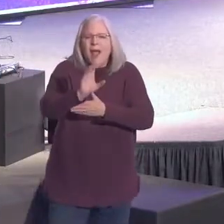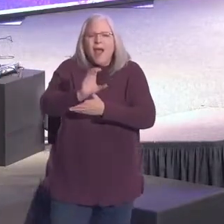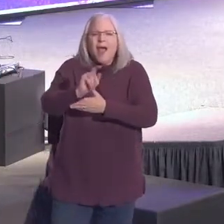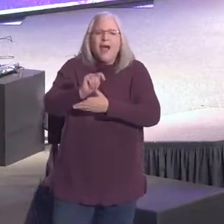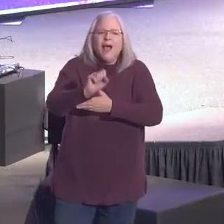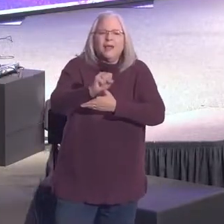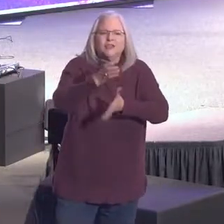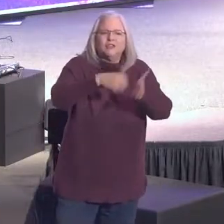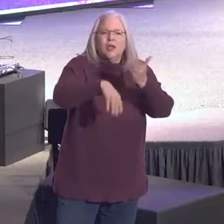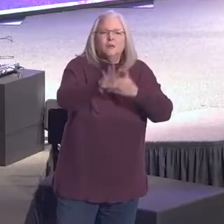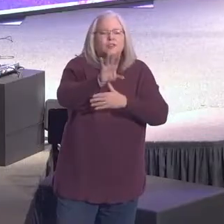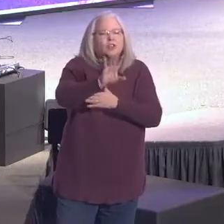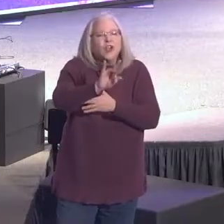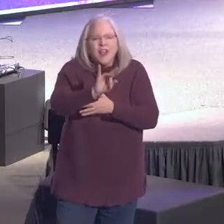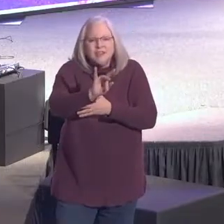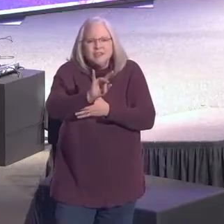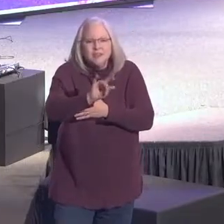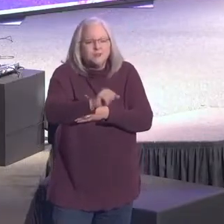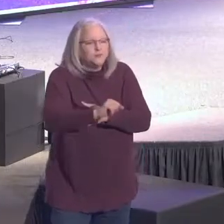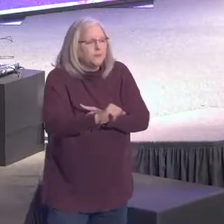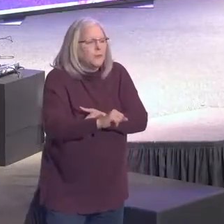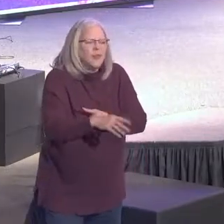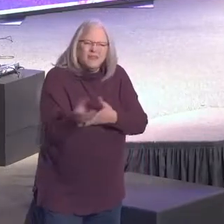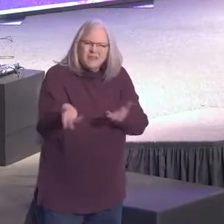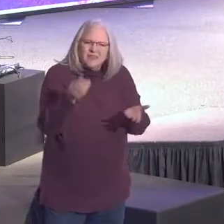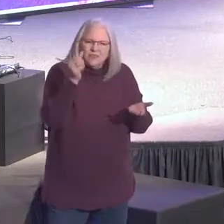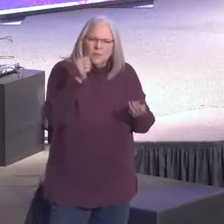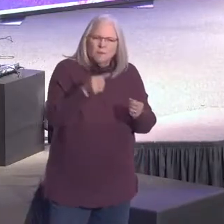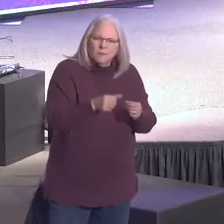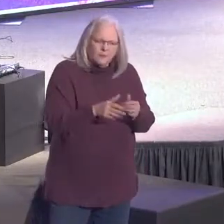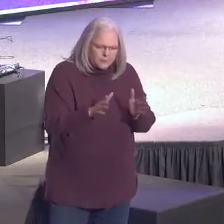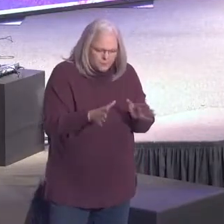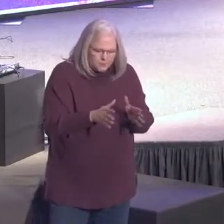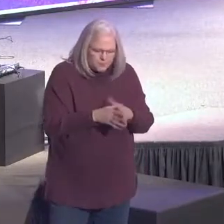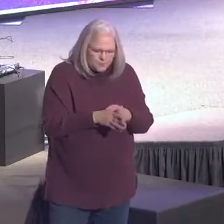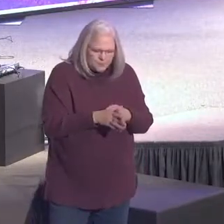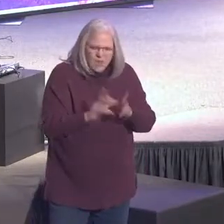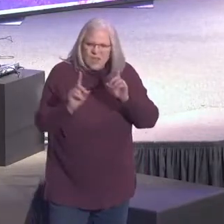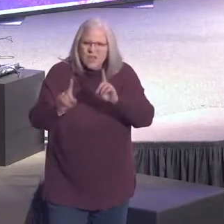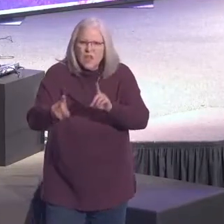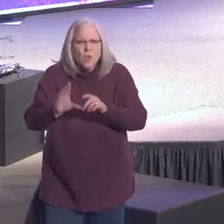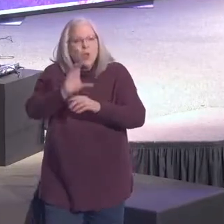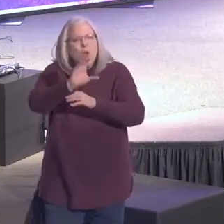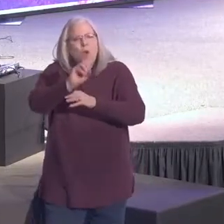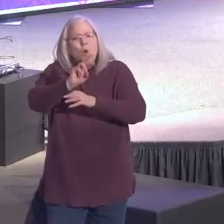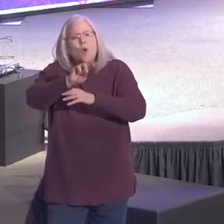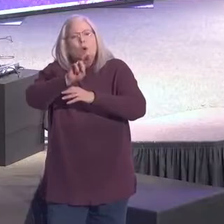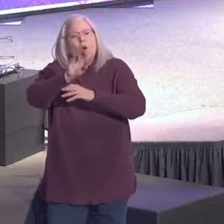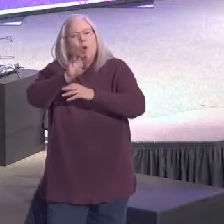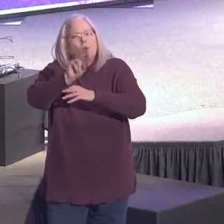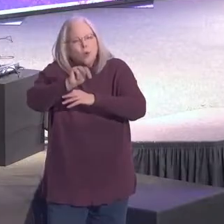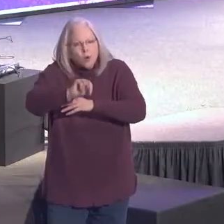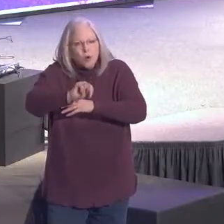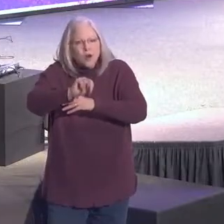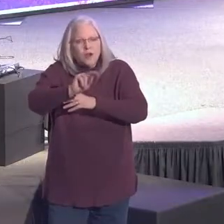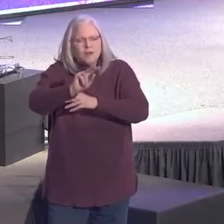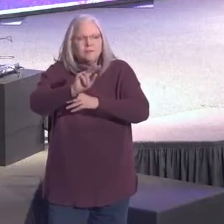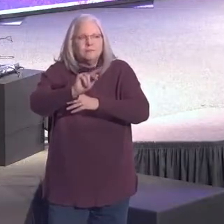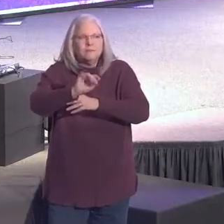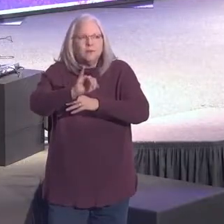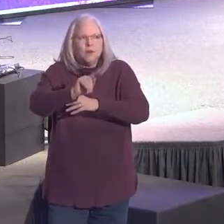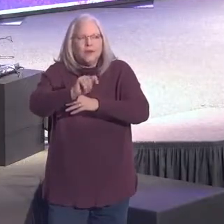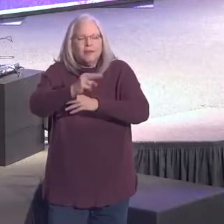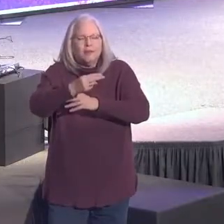He went there, stayed with Aquila and Priscilla. You remember that story? And he goes to Corinth because the people there had